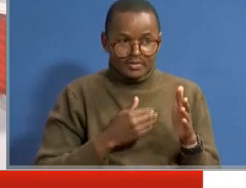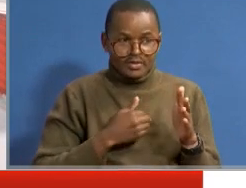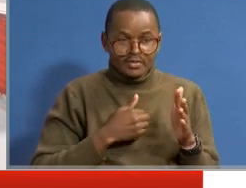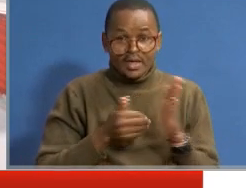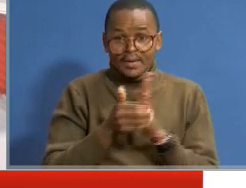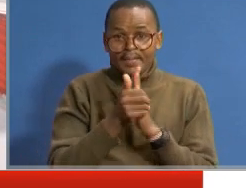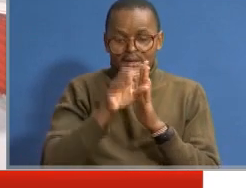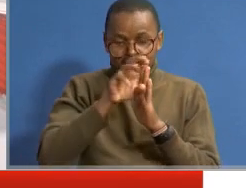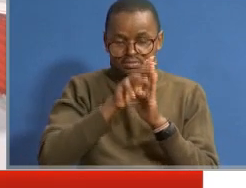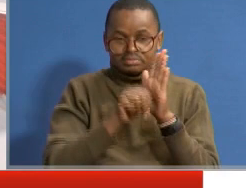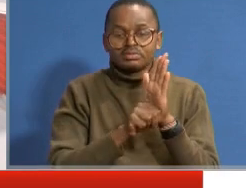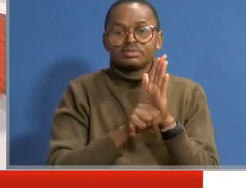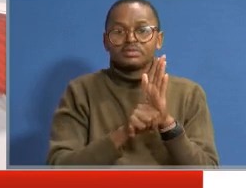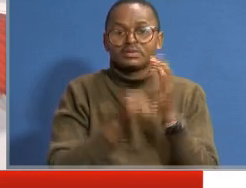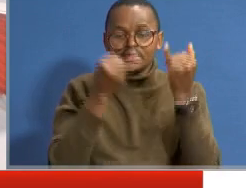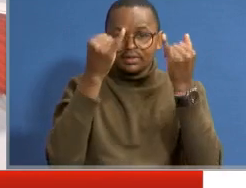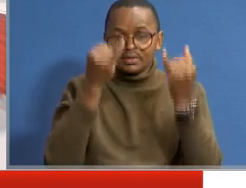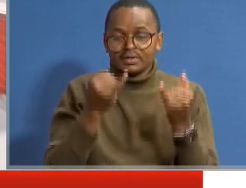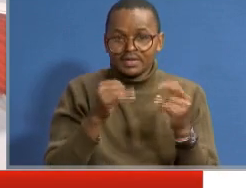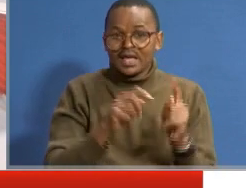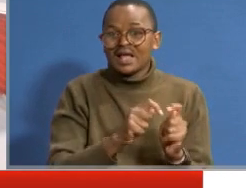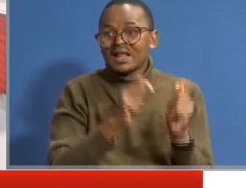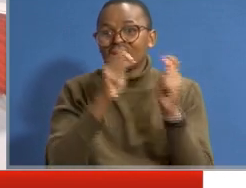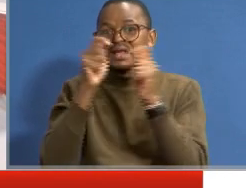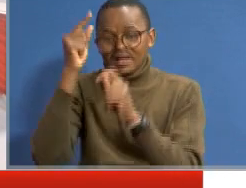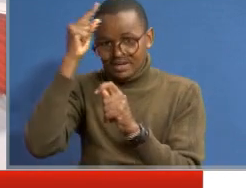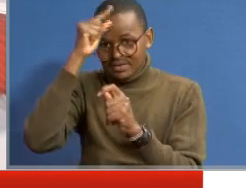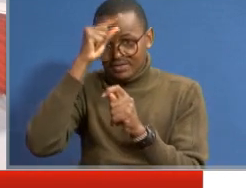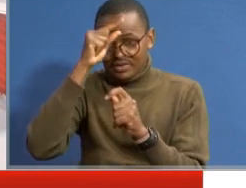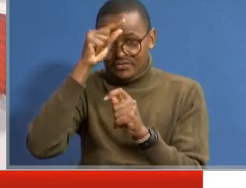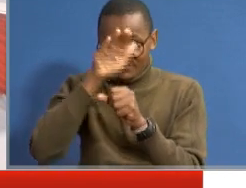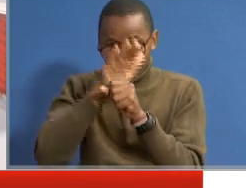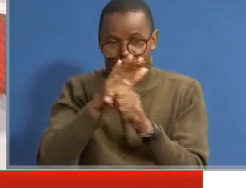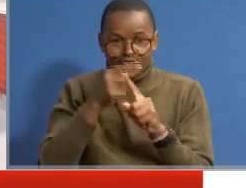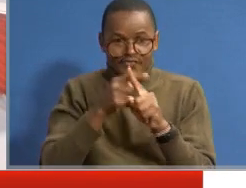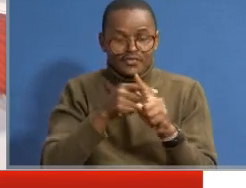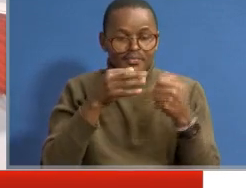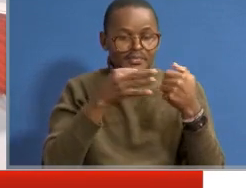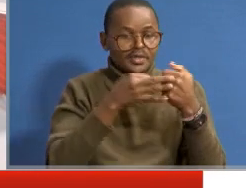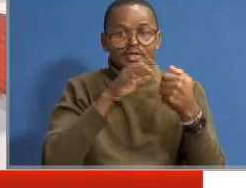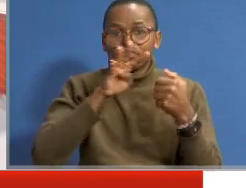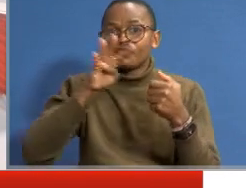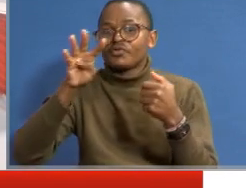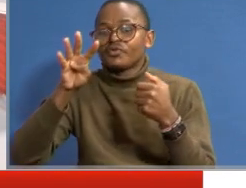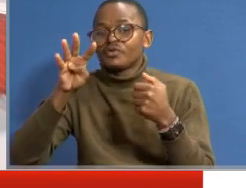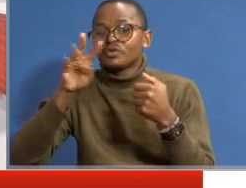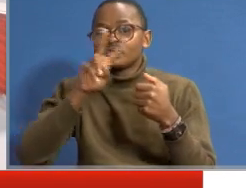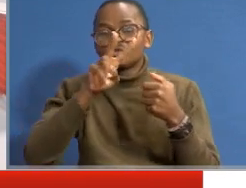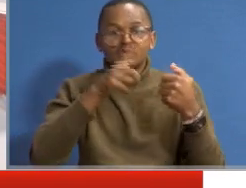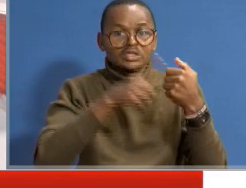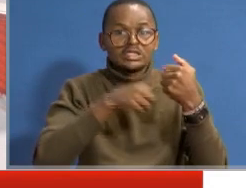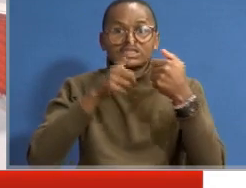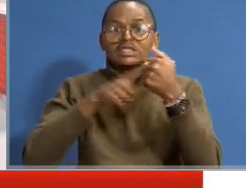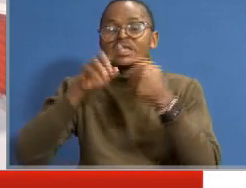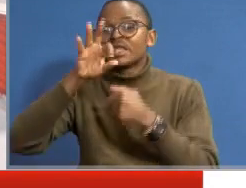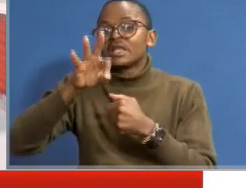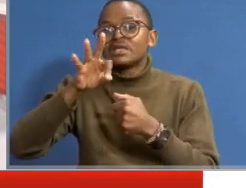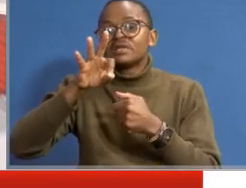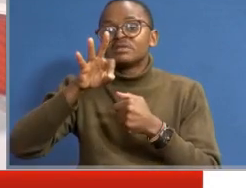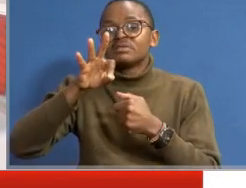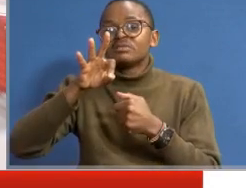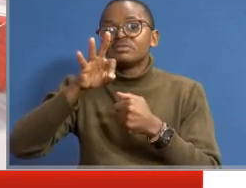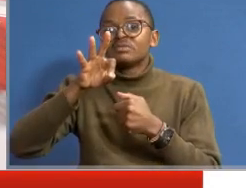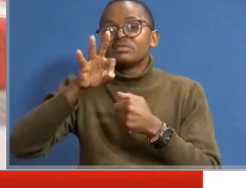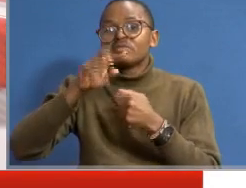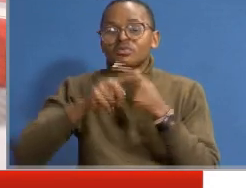the competency-based curriculum. Now there is a transition that the government is fostering from the 844 to the 2633 system.